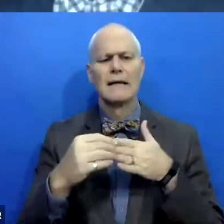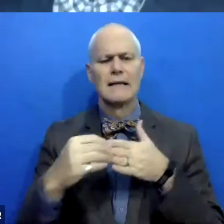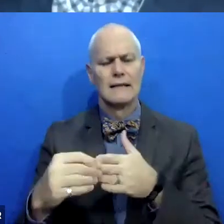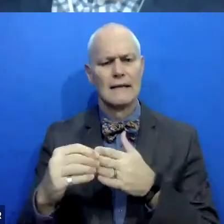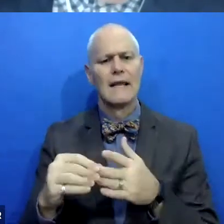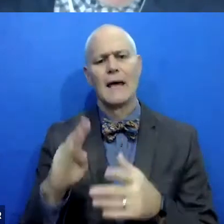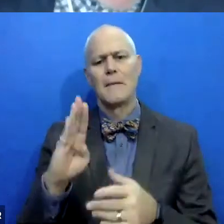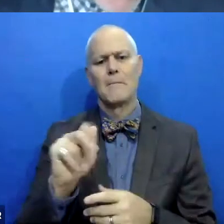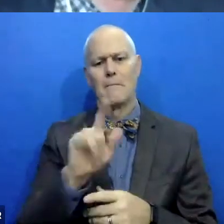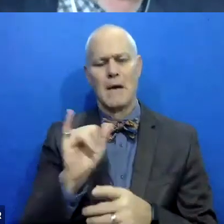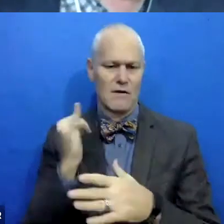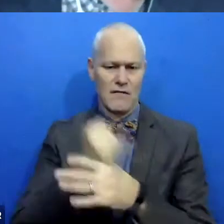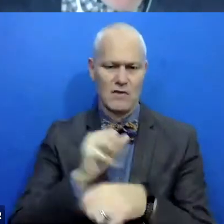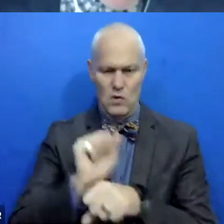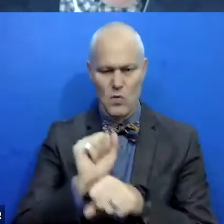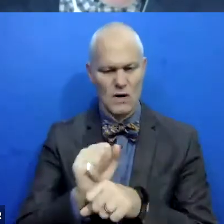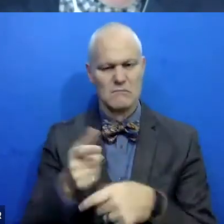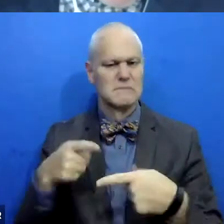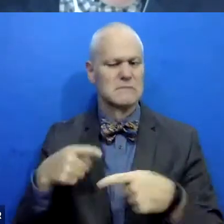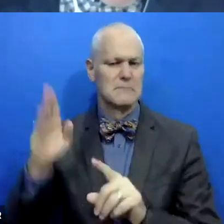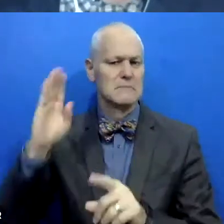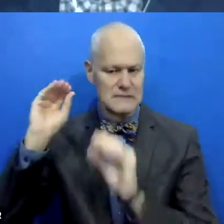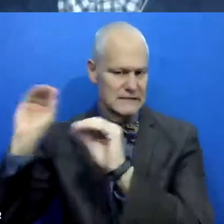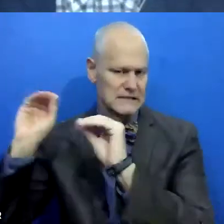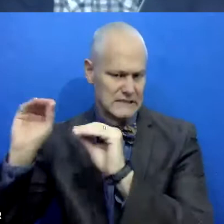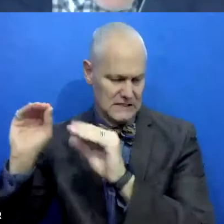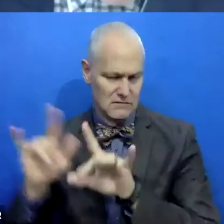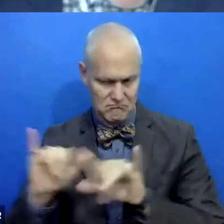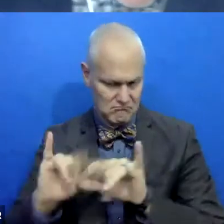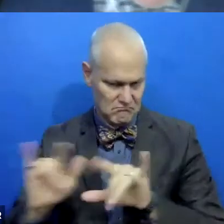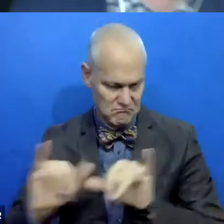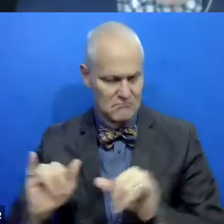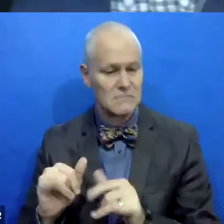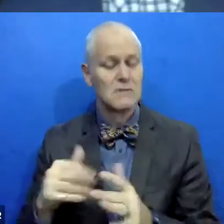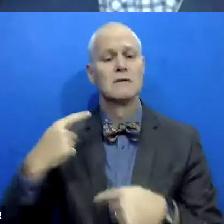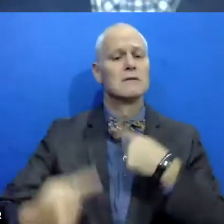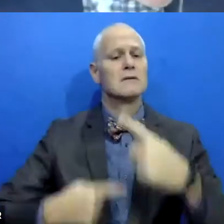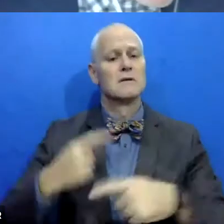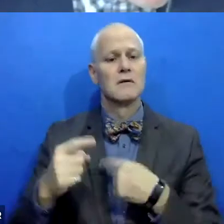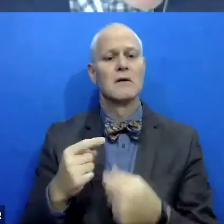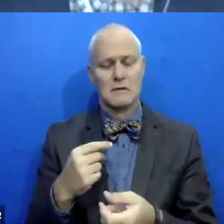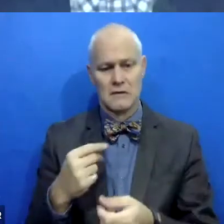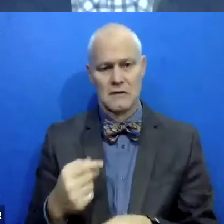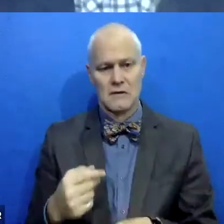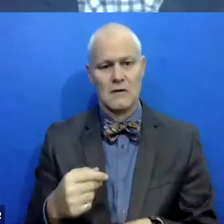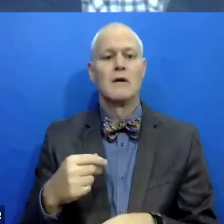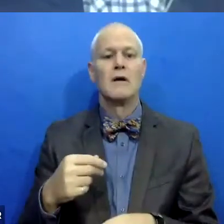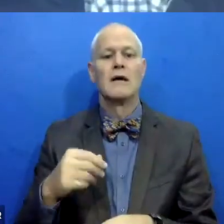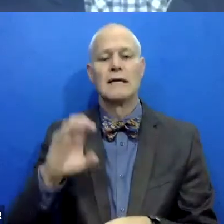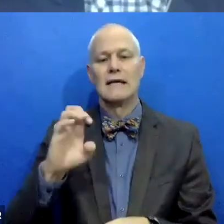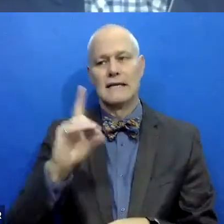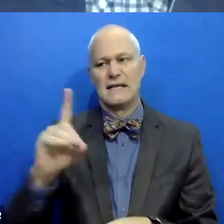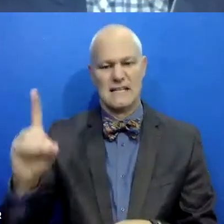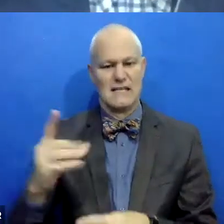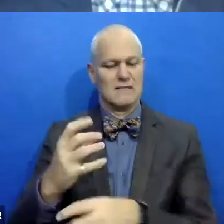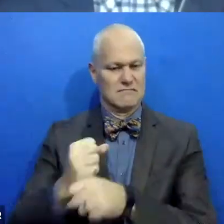a full-time teacher for a long time. I finally got to the point where after my doctorate, I have an EDD in teaching and learning.